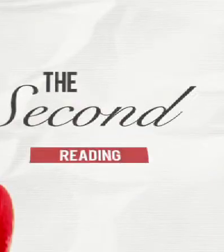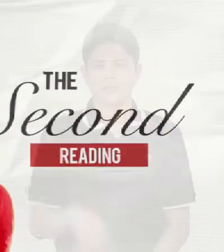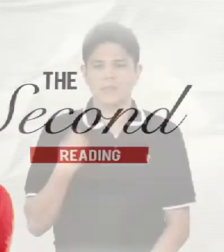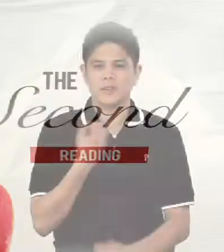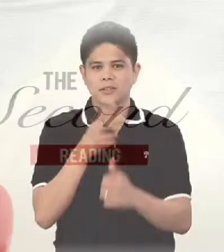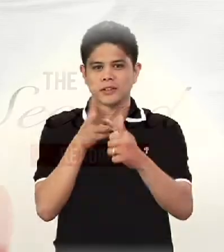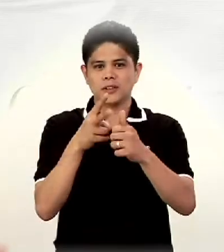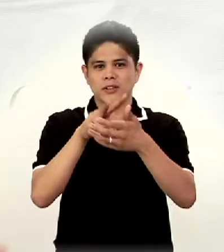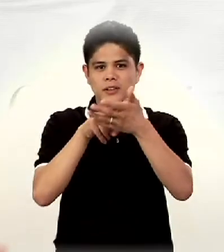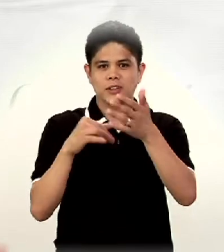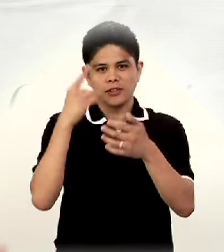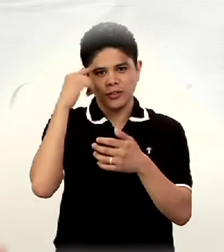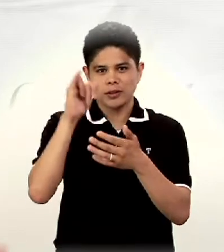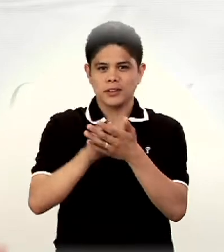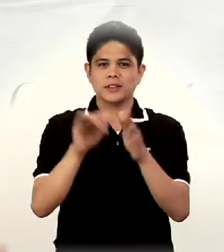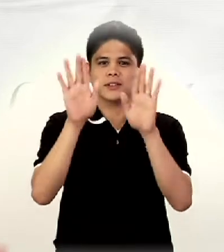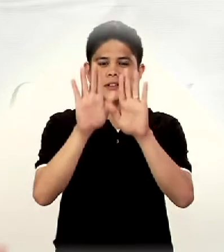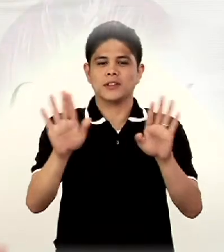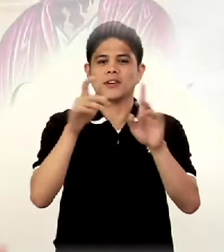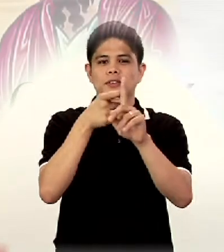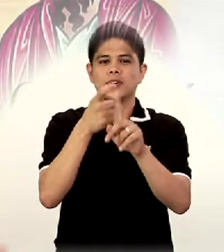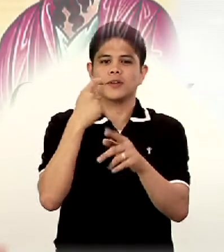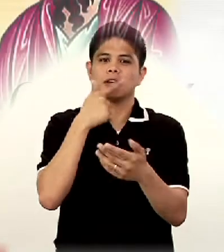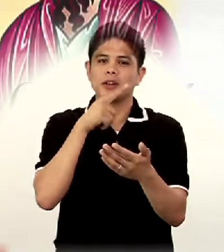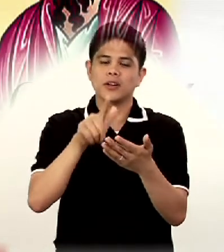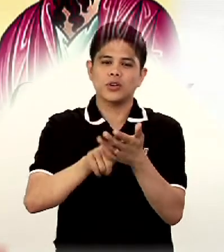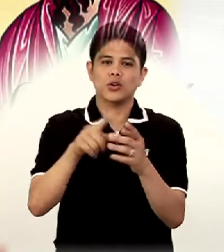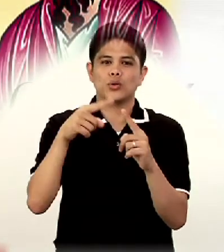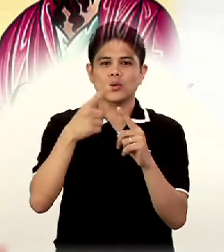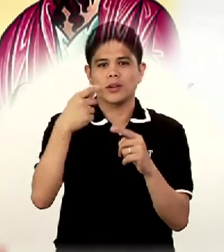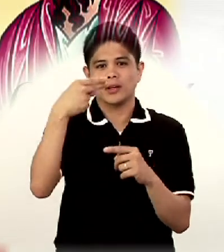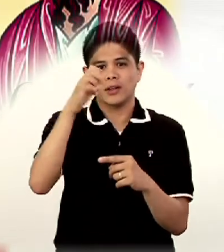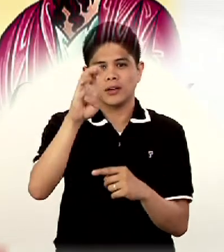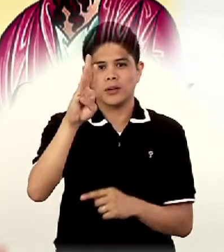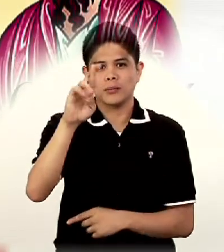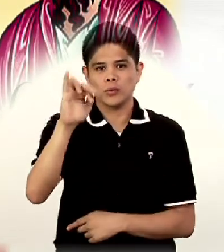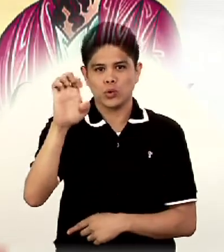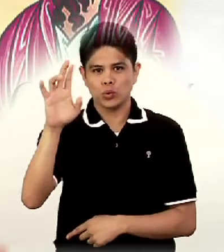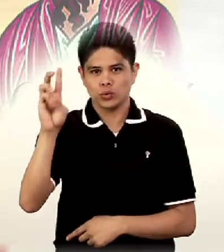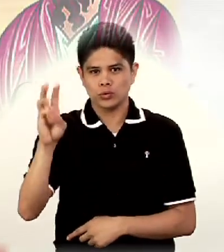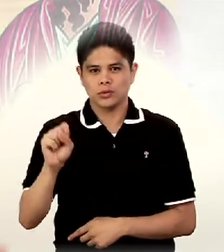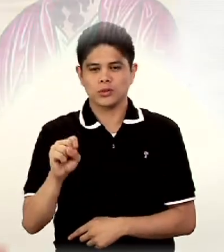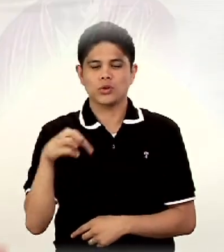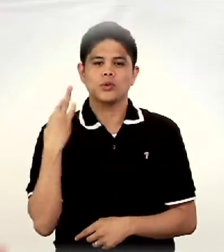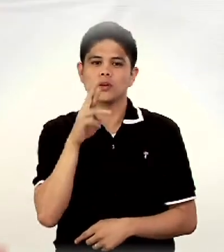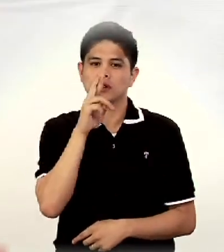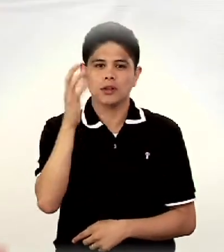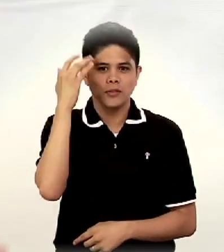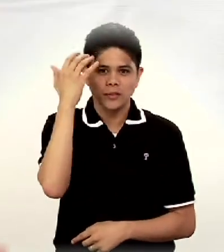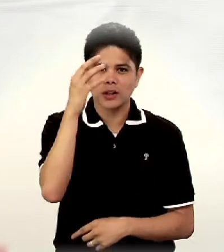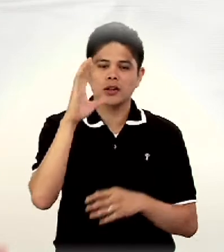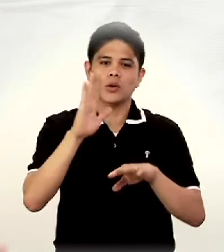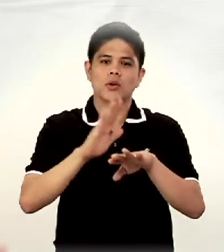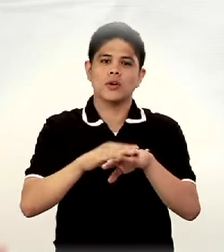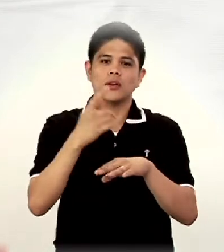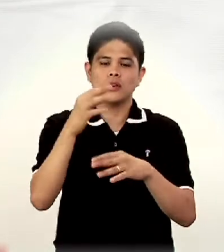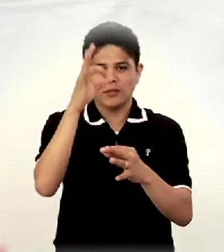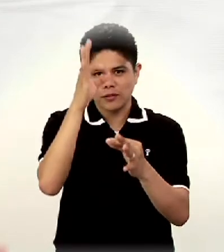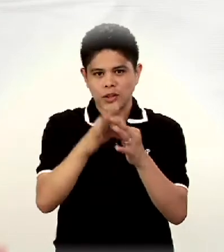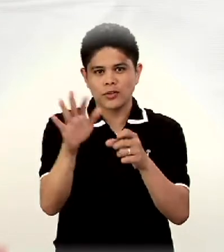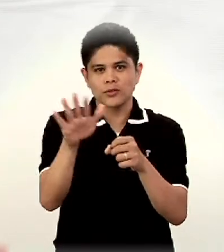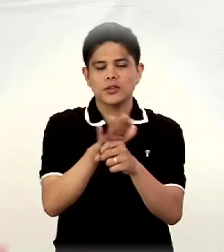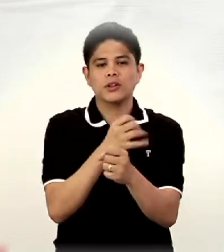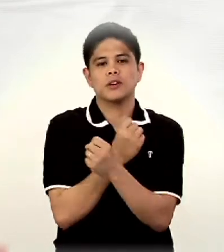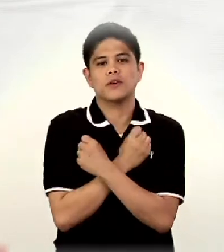Our second reading for this Sunday comes from the letter to the Hebrews. We have been reflecting on faithful love.